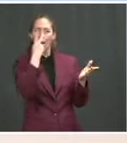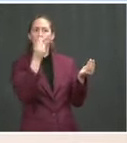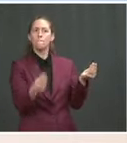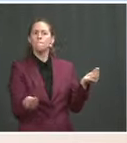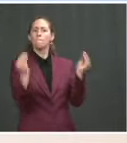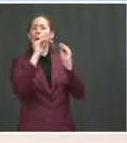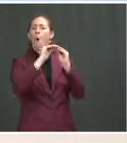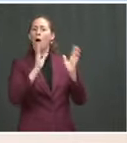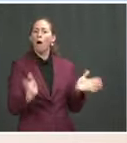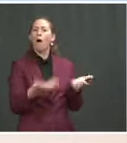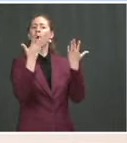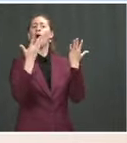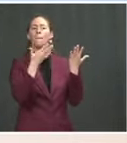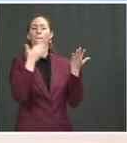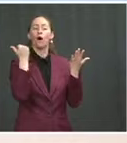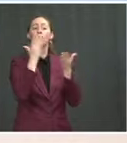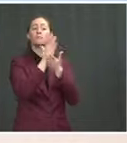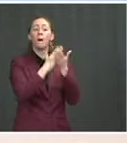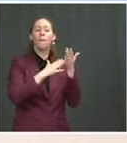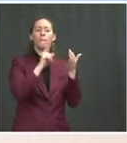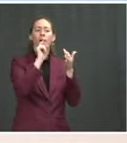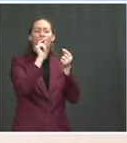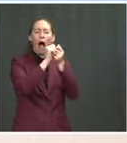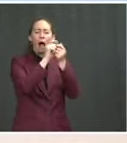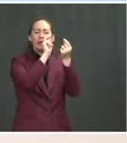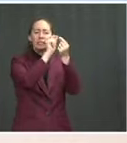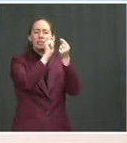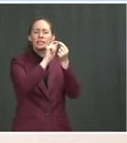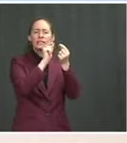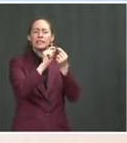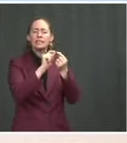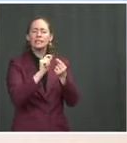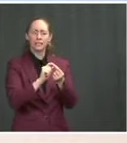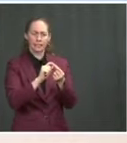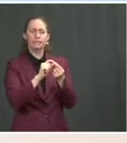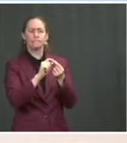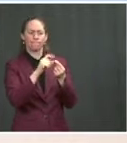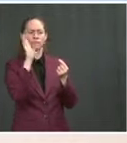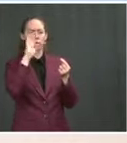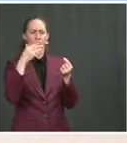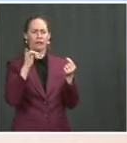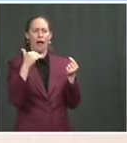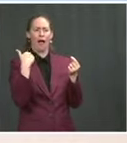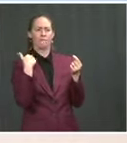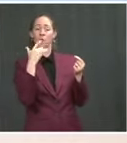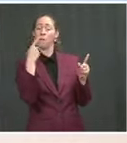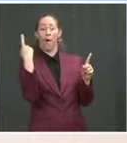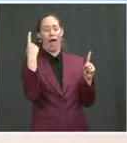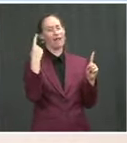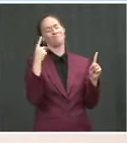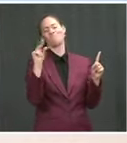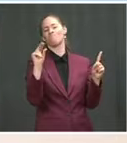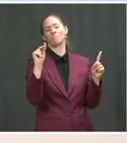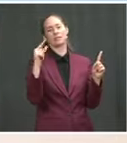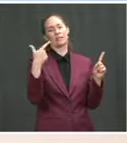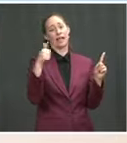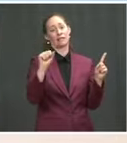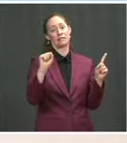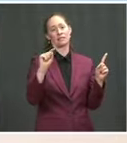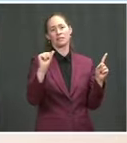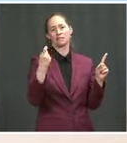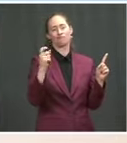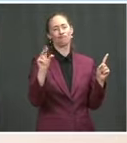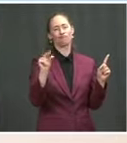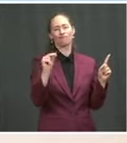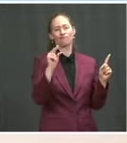questions about the pay fors, which I've noted, and has a red line about the gas tax and raising taxes on individuals making less than